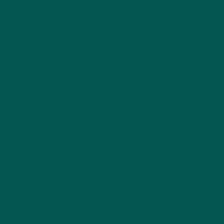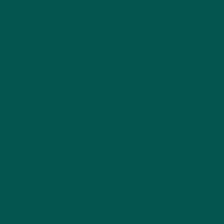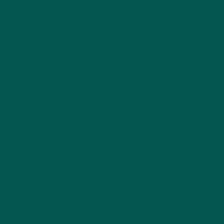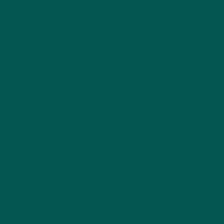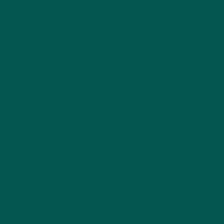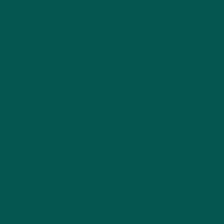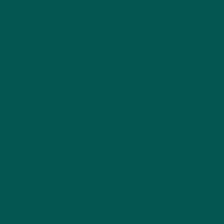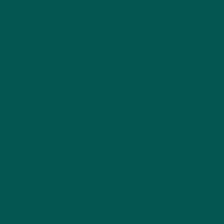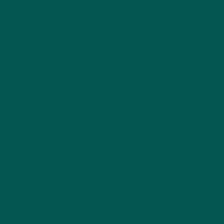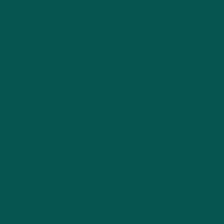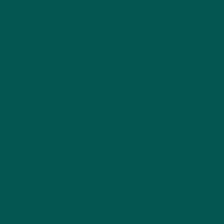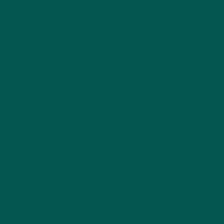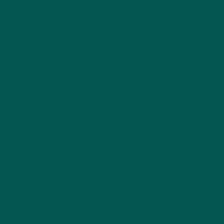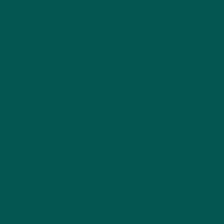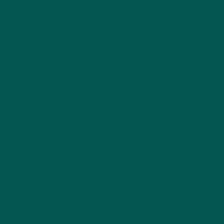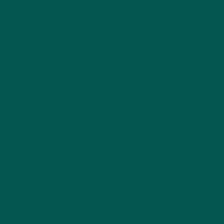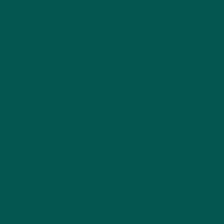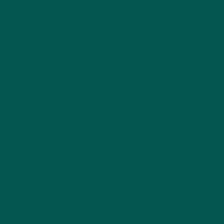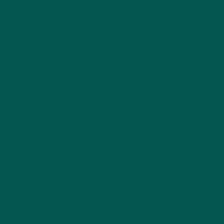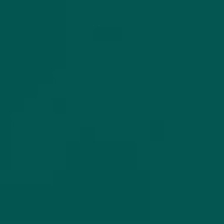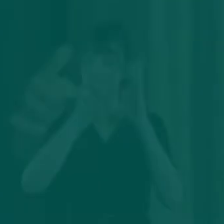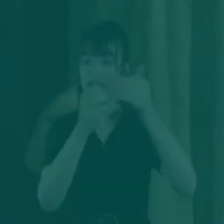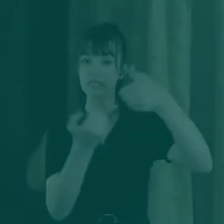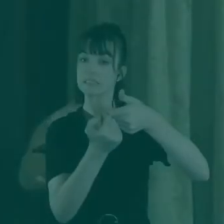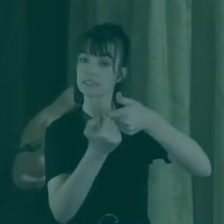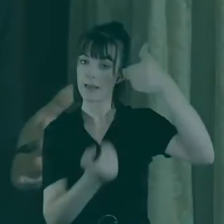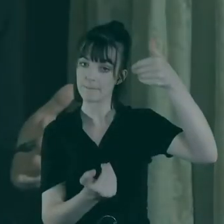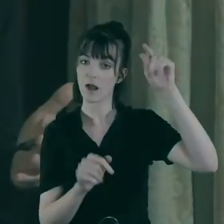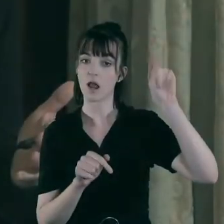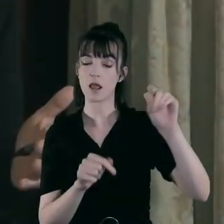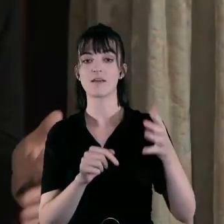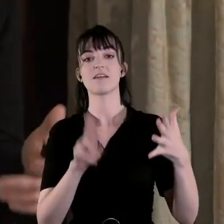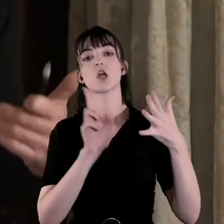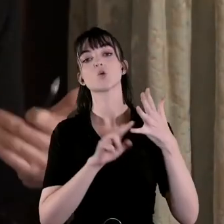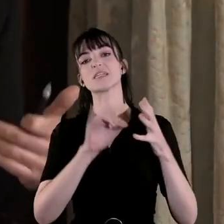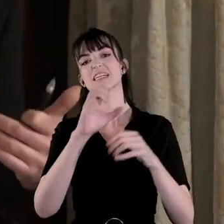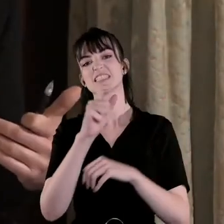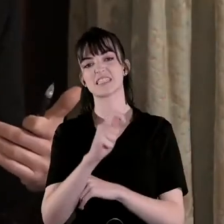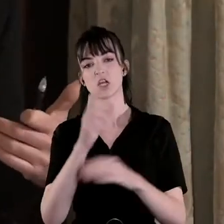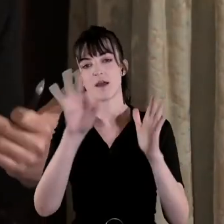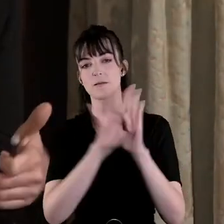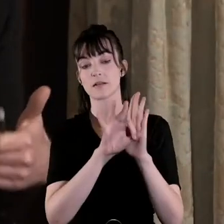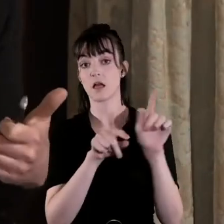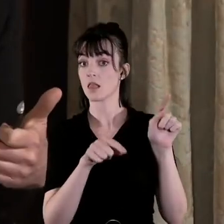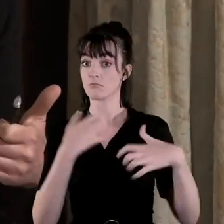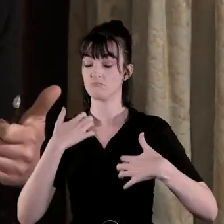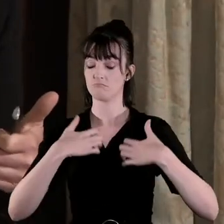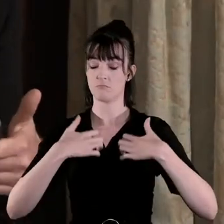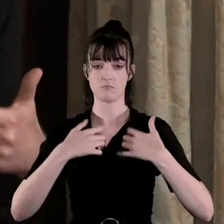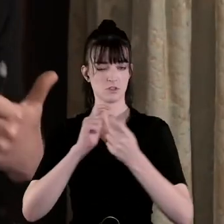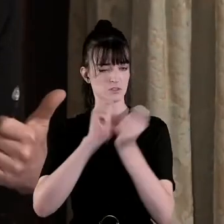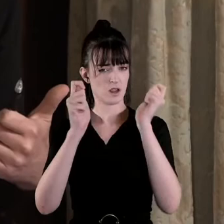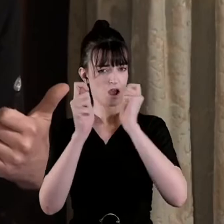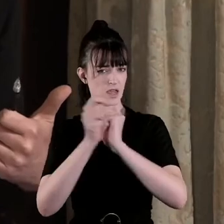set up a Northern Ireland state that would be run by a unionist government I mean that was a really remarkable shift in British